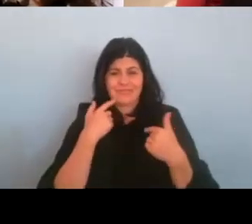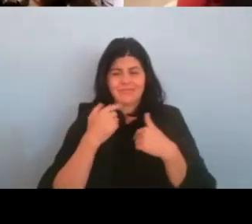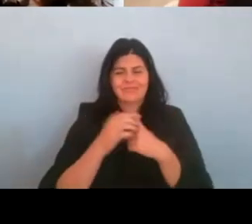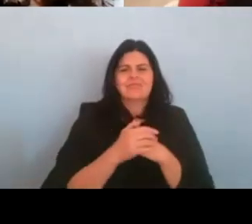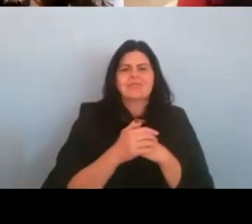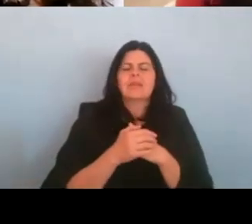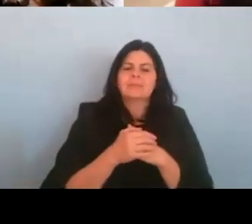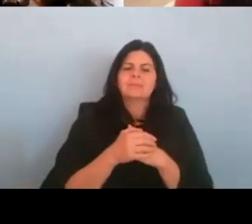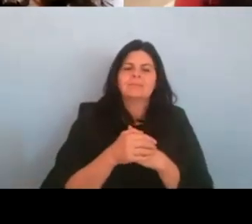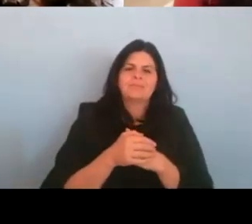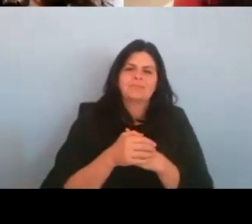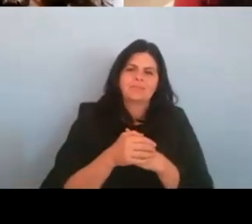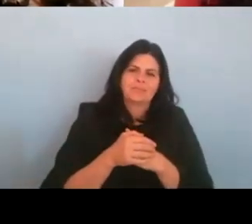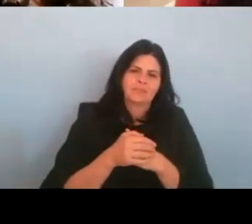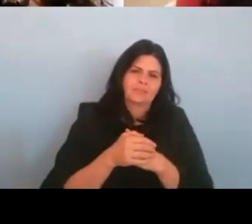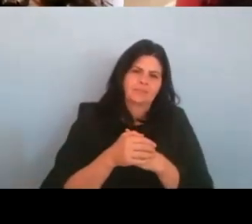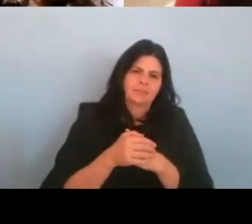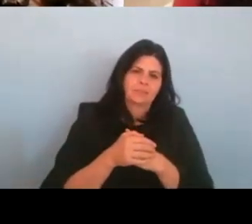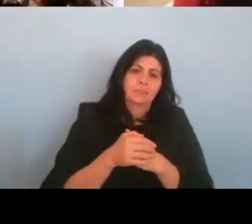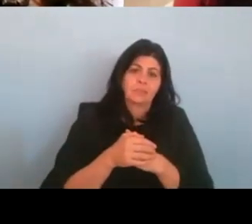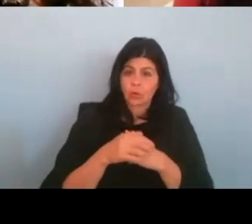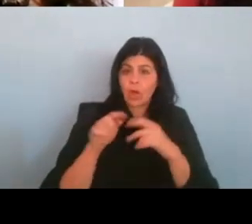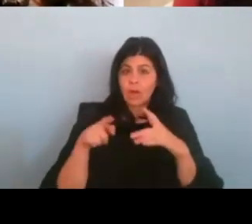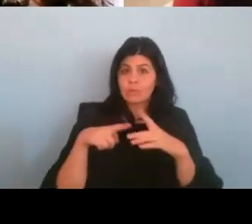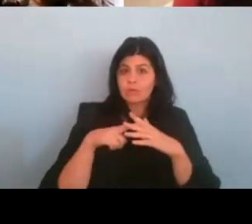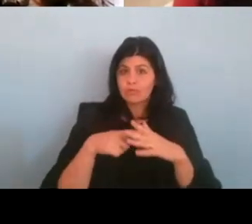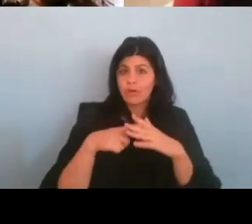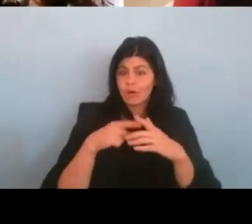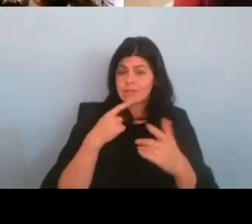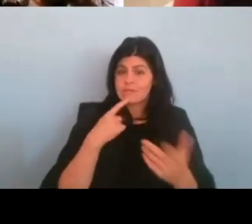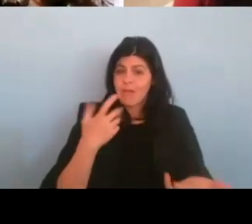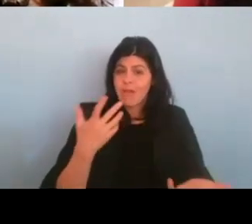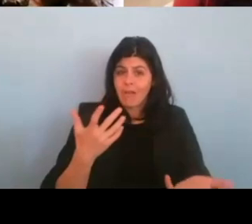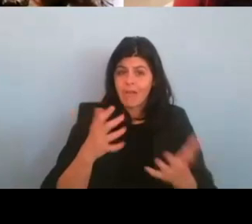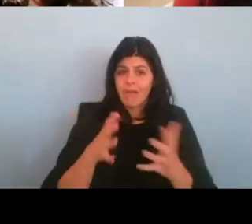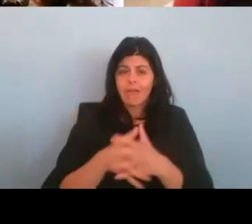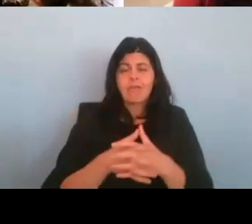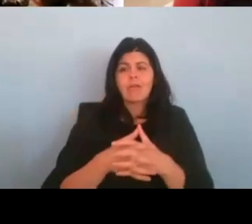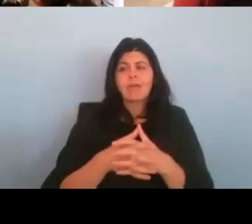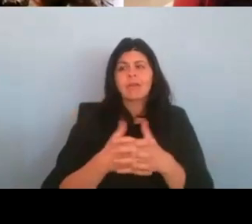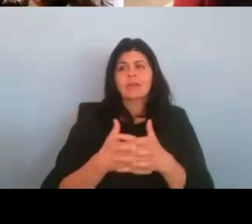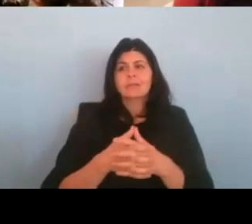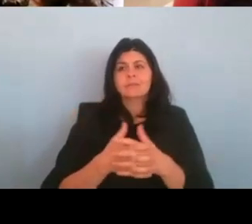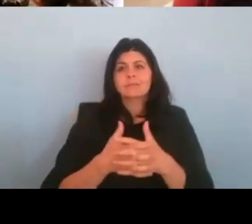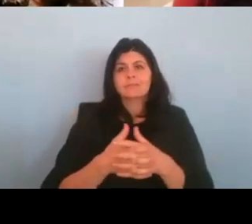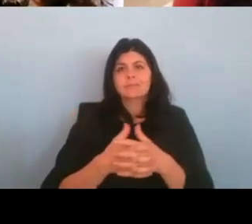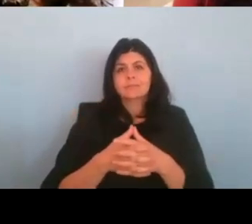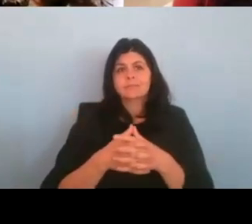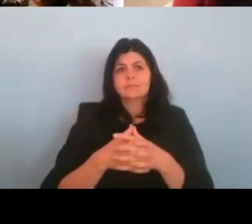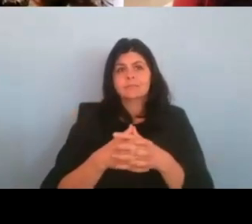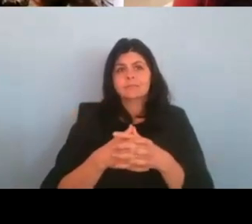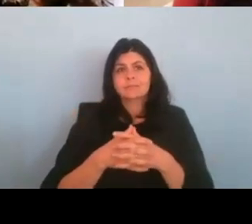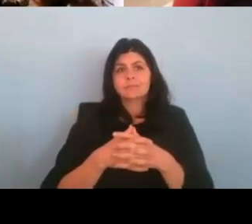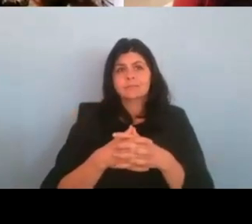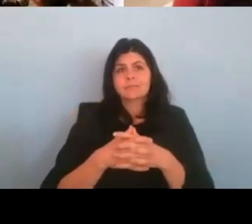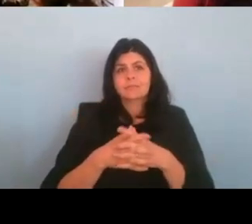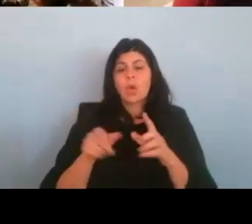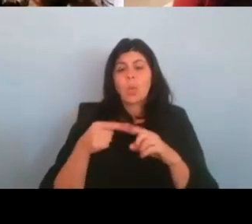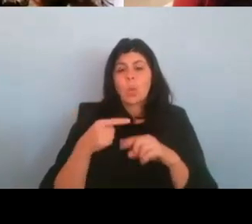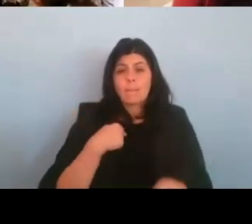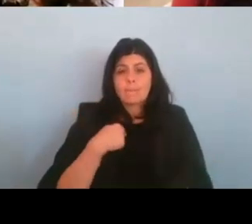Um, so I'll start off just by saying that, uh, when I was growing up, I